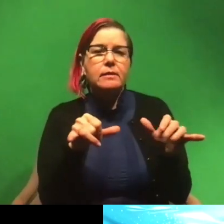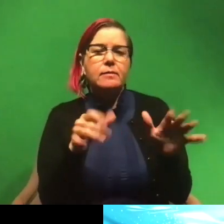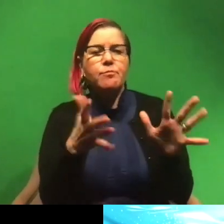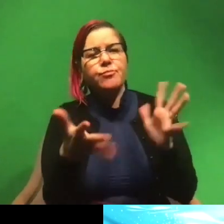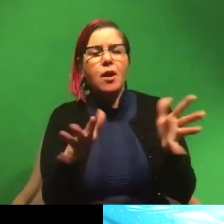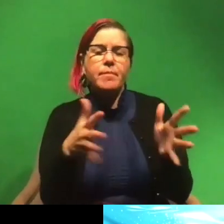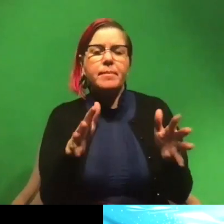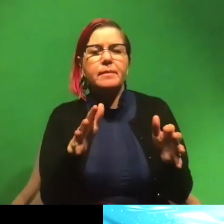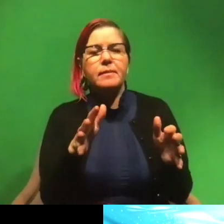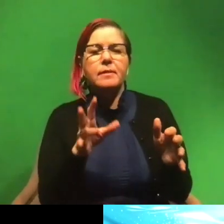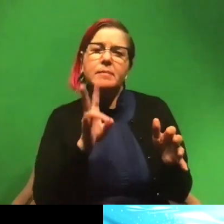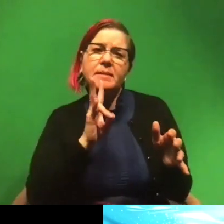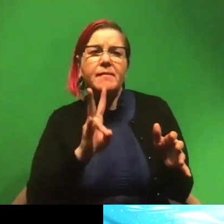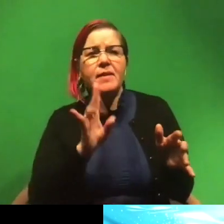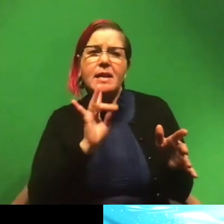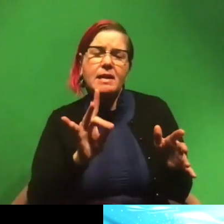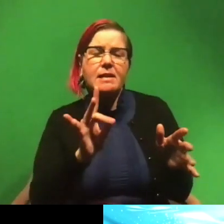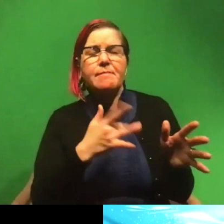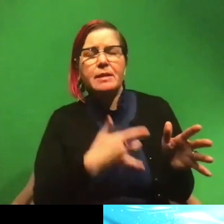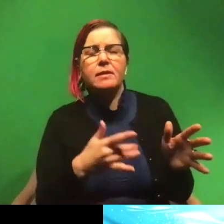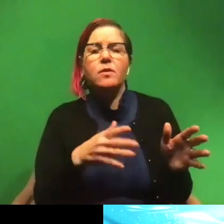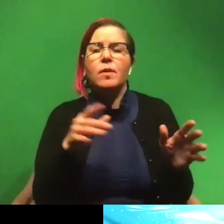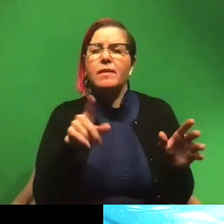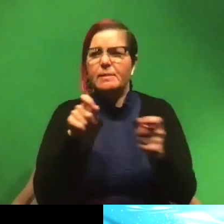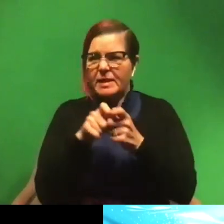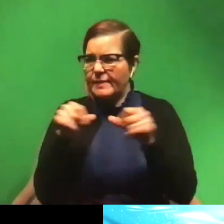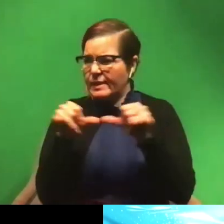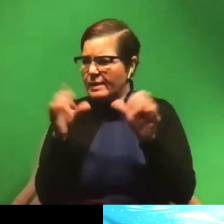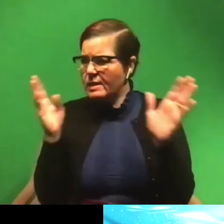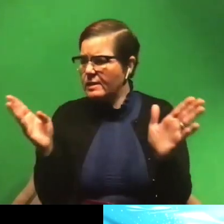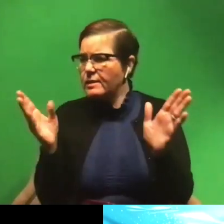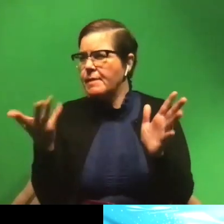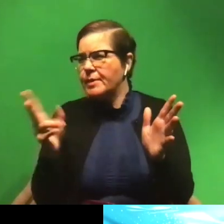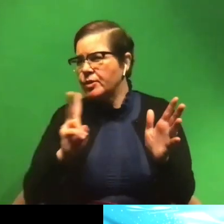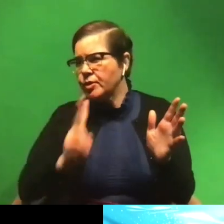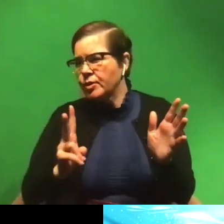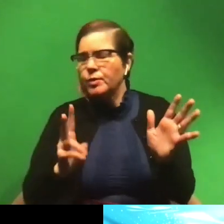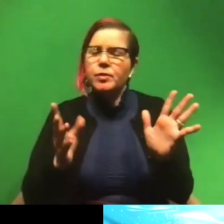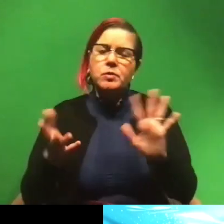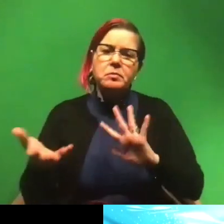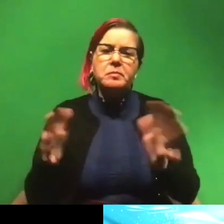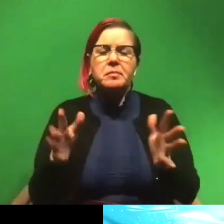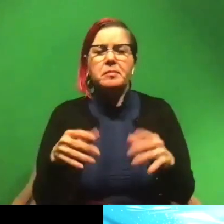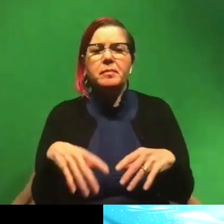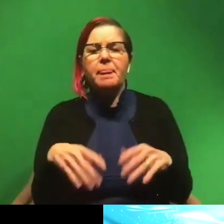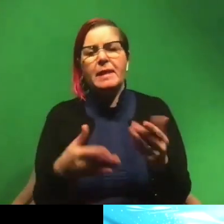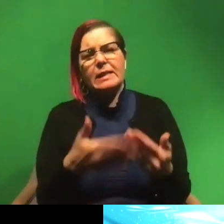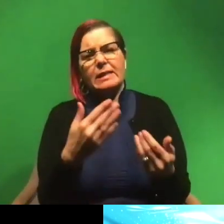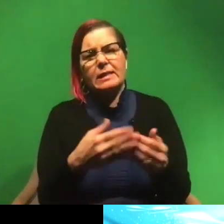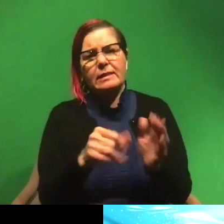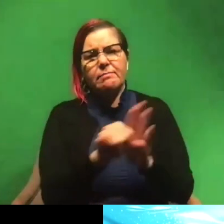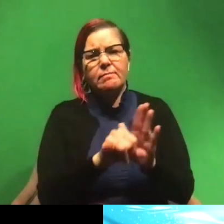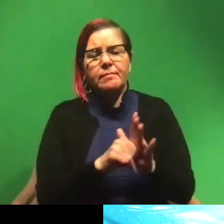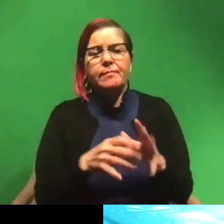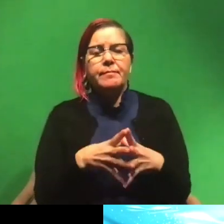about seven or eight years or at that size, they're probably only two years and things like that. That's the easiest way to tell